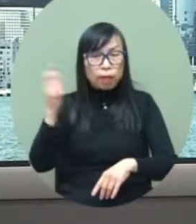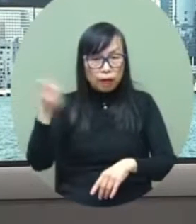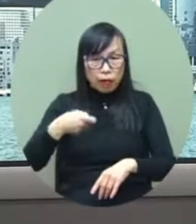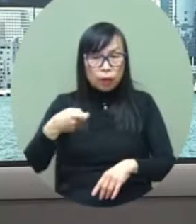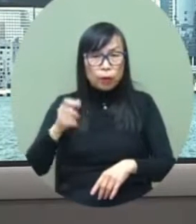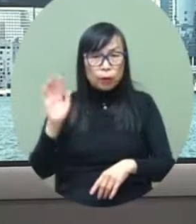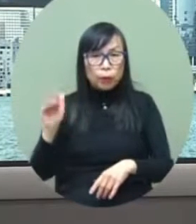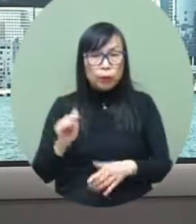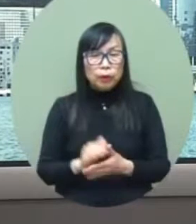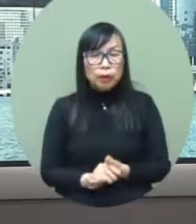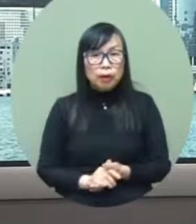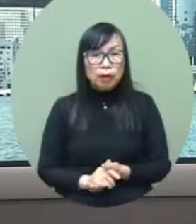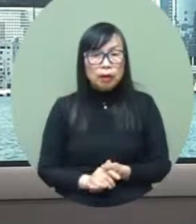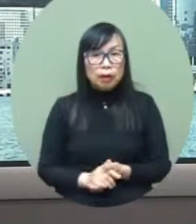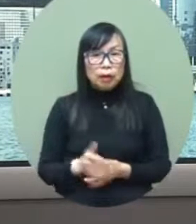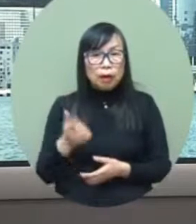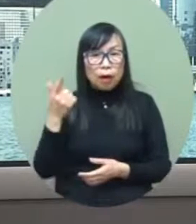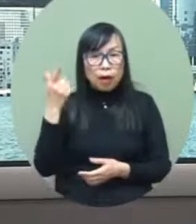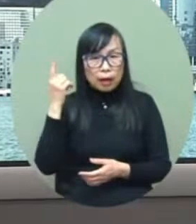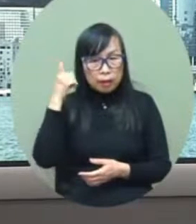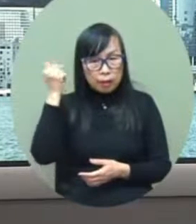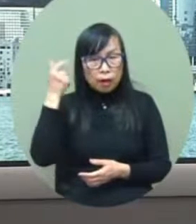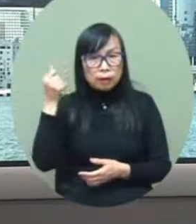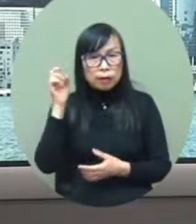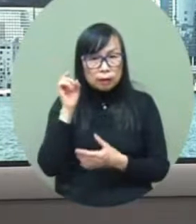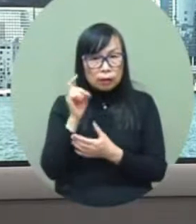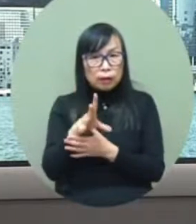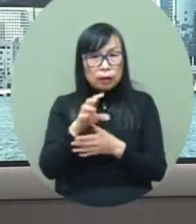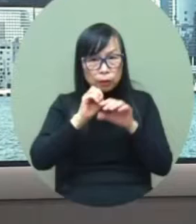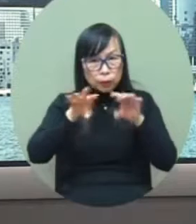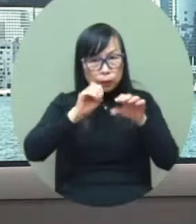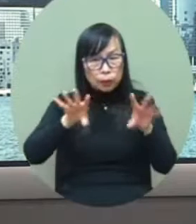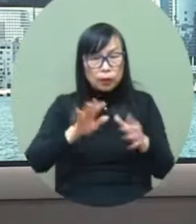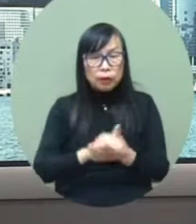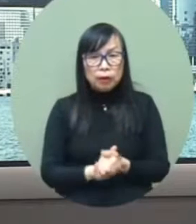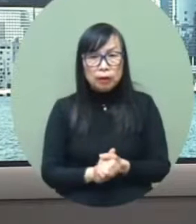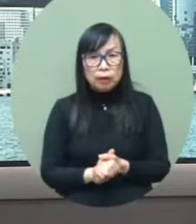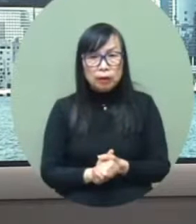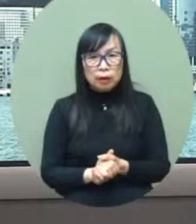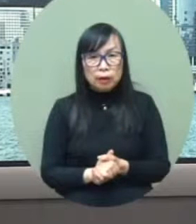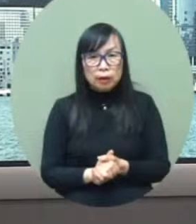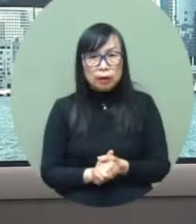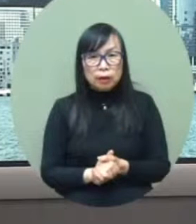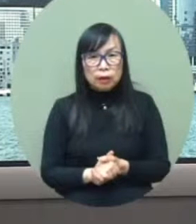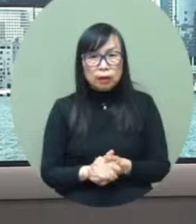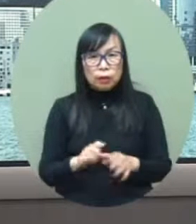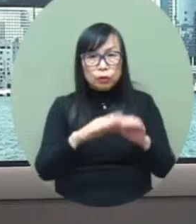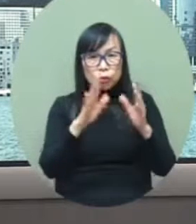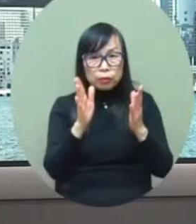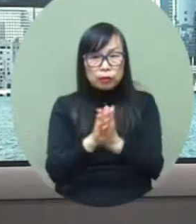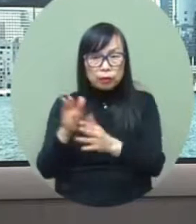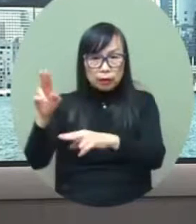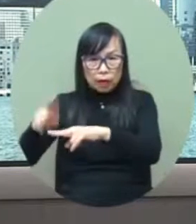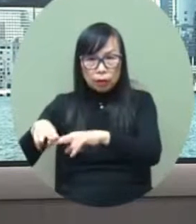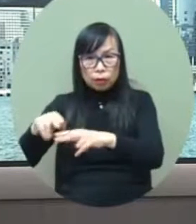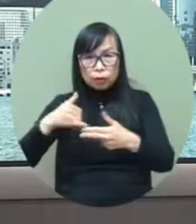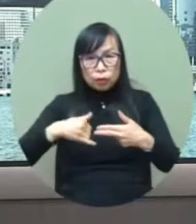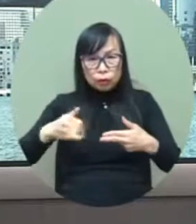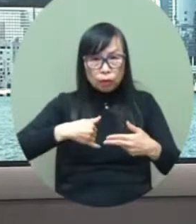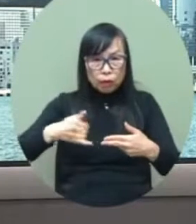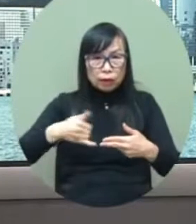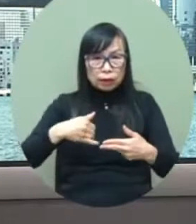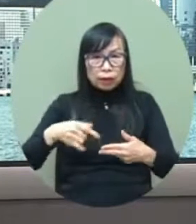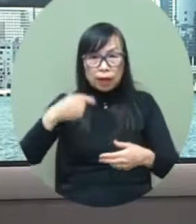the best way. I hope I the way to the The known as entire country and the entire country is